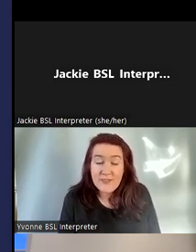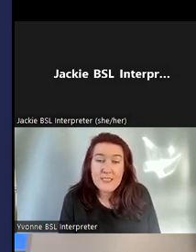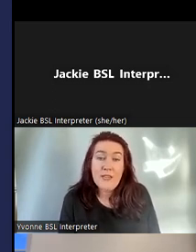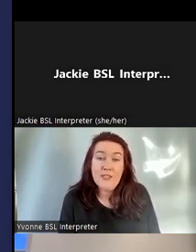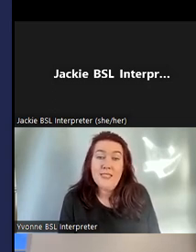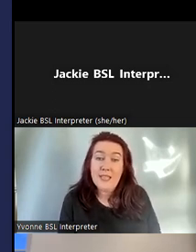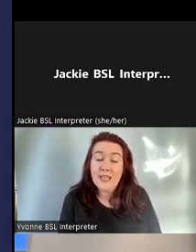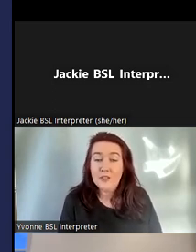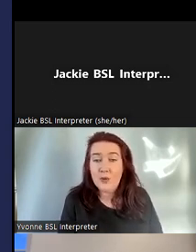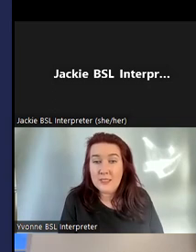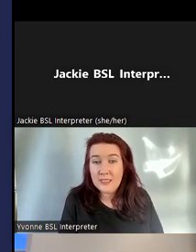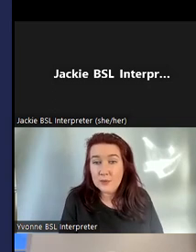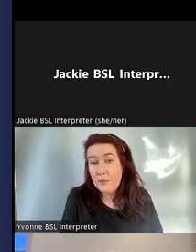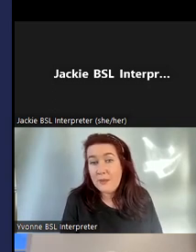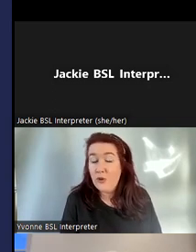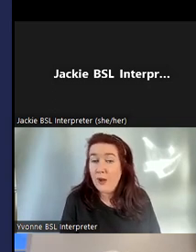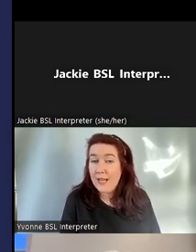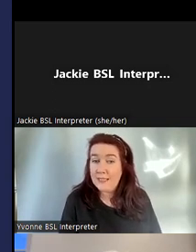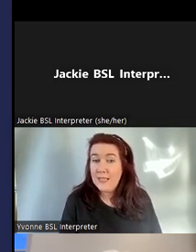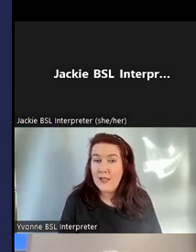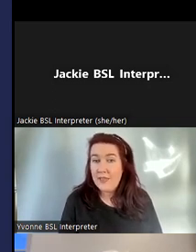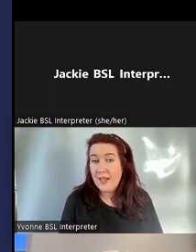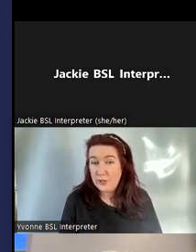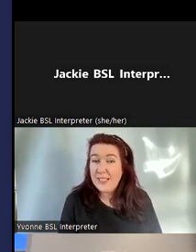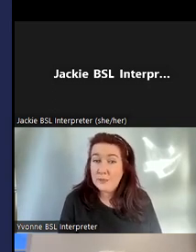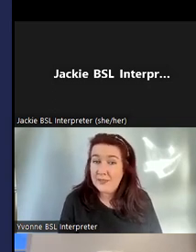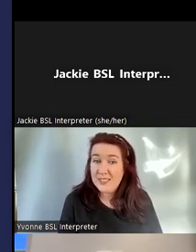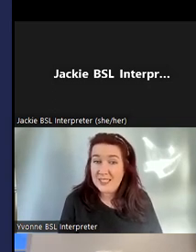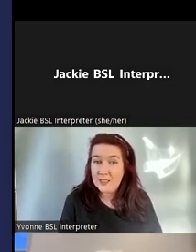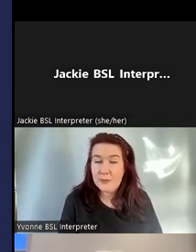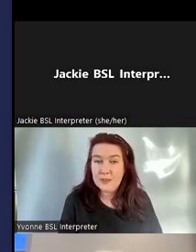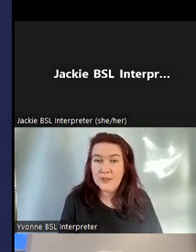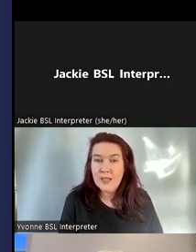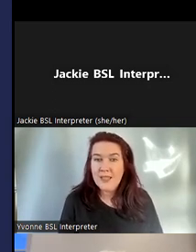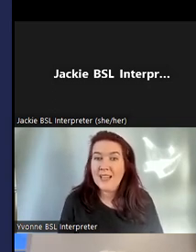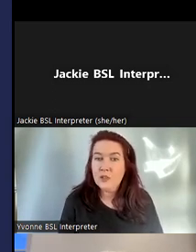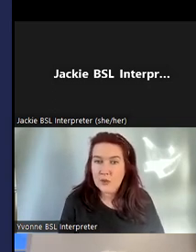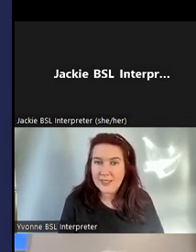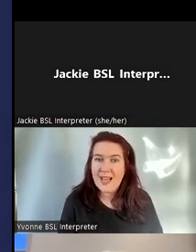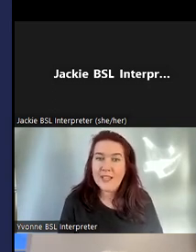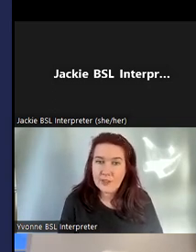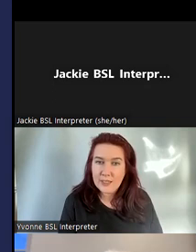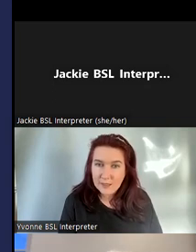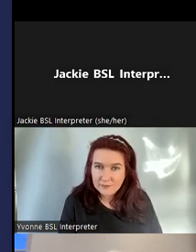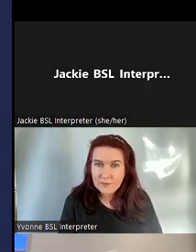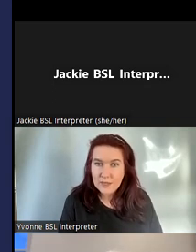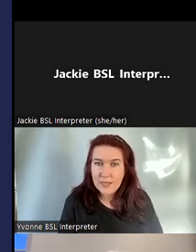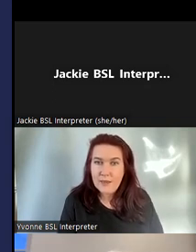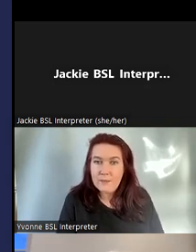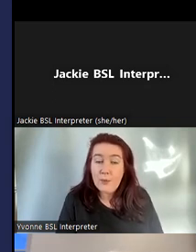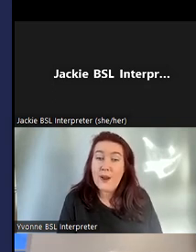of thing it's a very specialist area and as volunteers maybe not had that training previously to be able to catalogue things accurately.